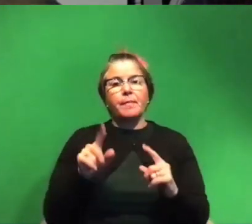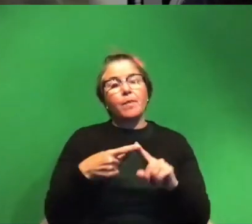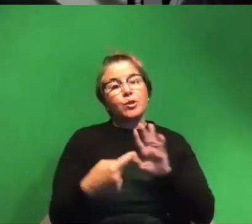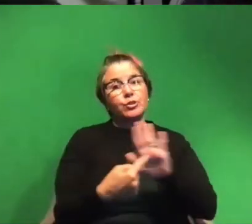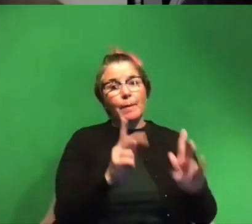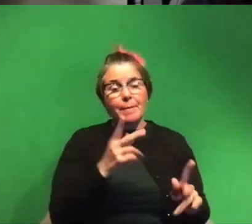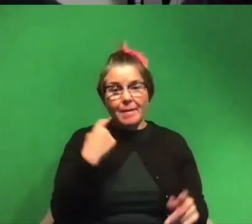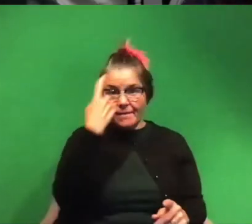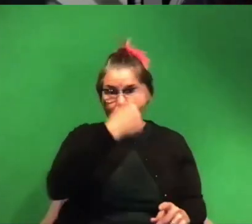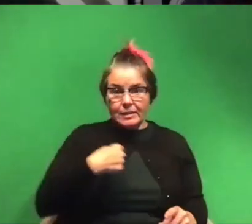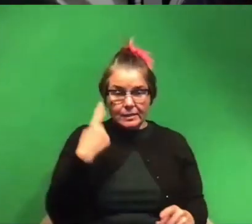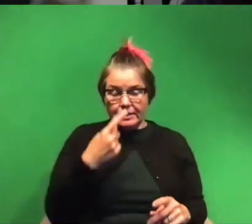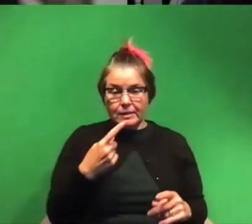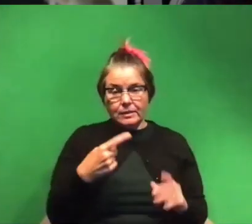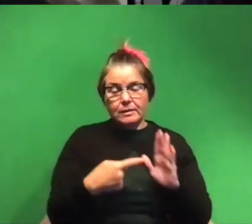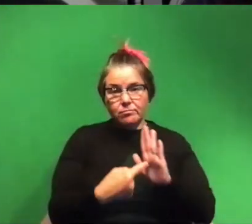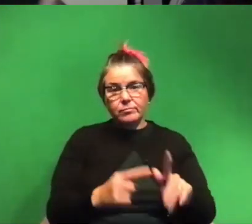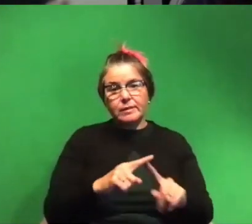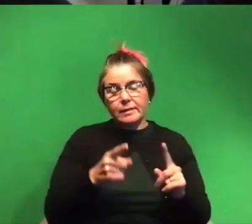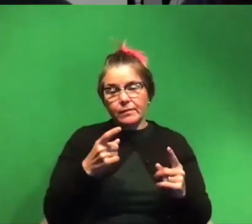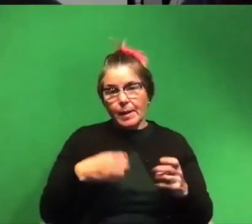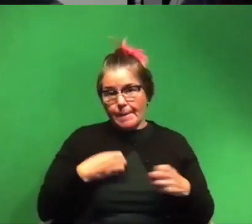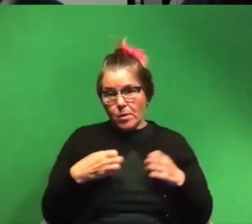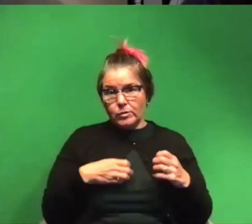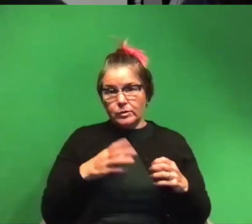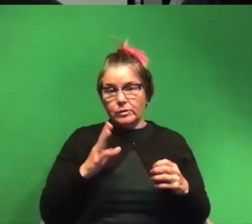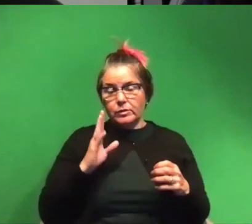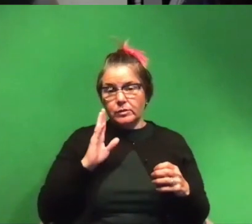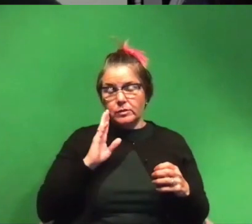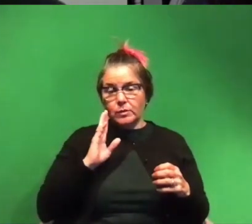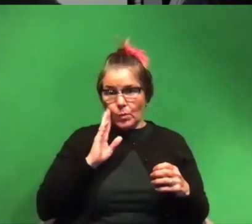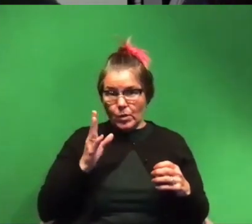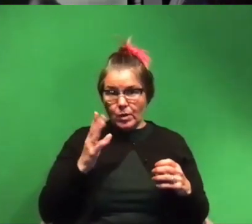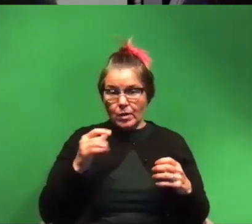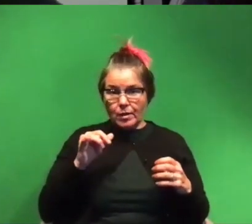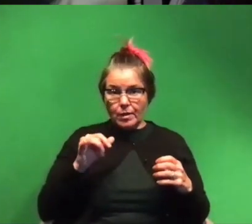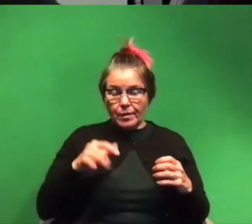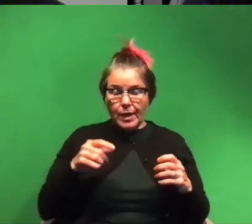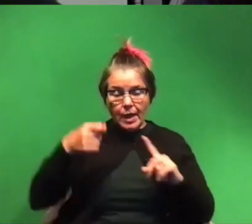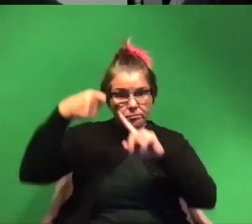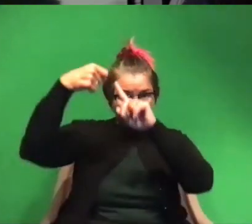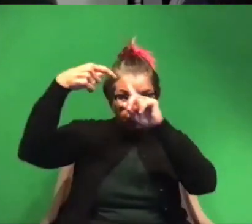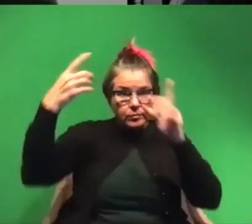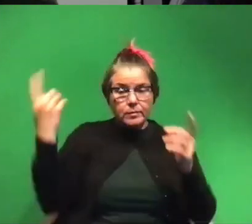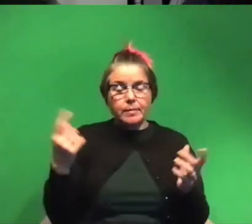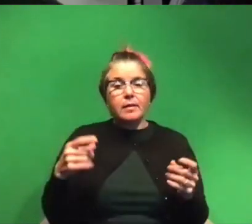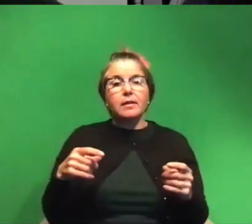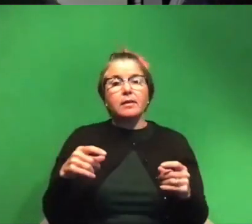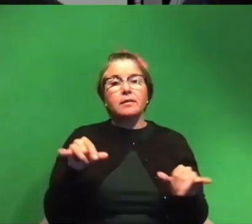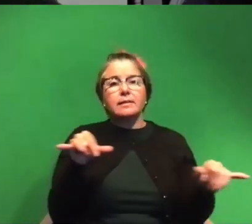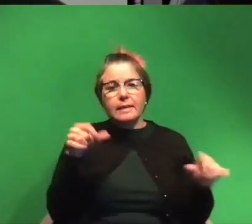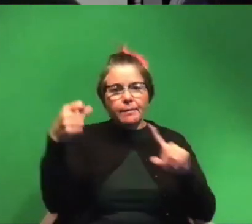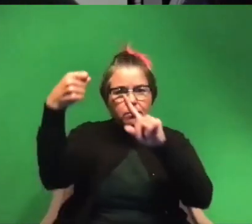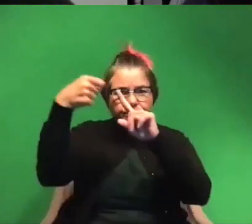faces that are displaying different emotions does that actually arouse them could that then have this a very similar arousal or